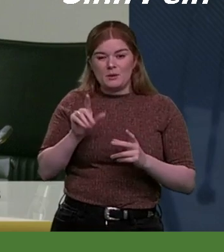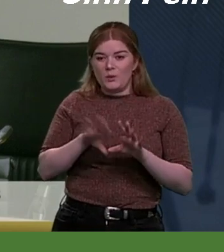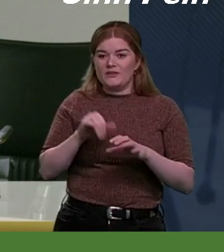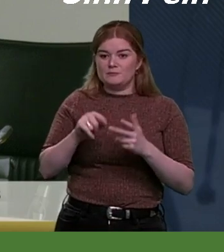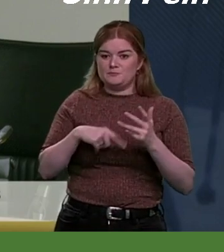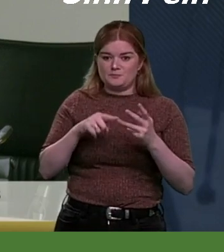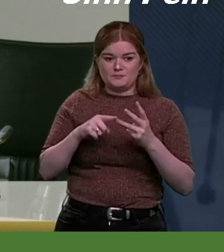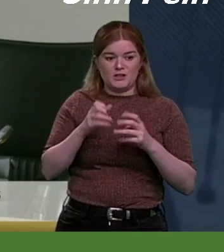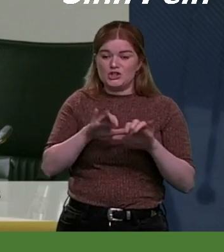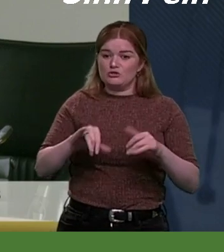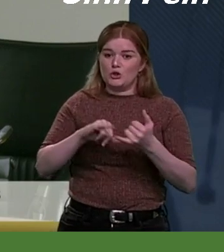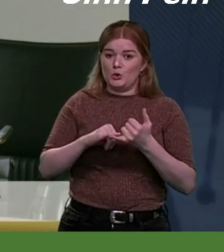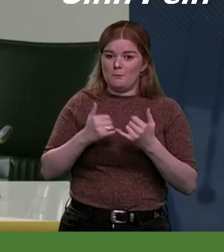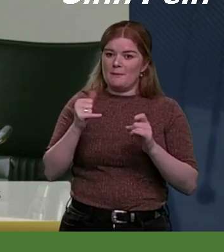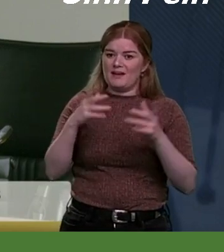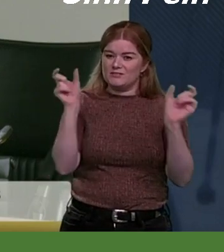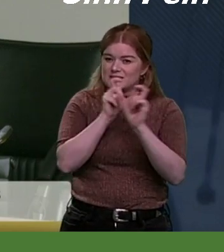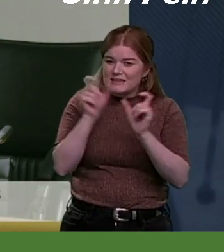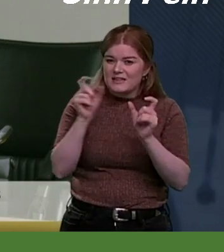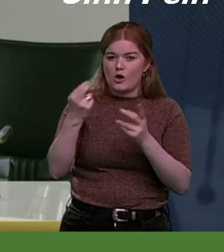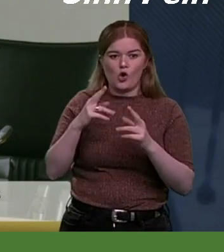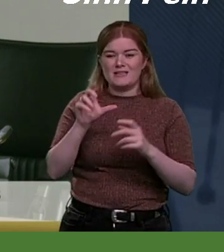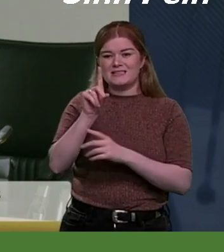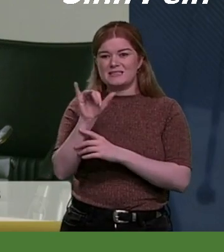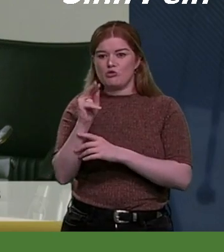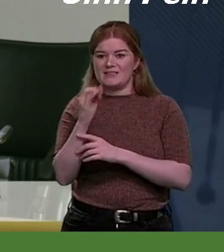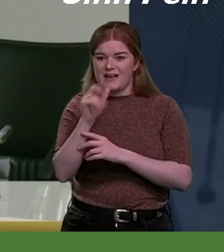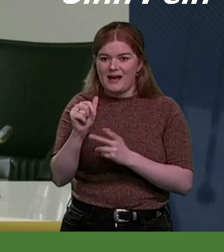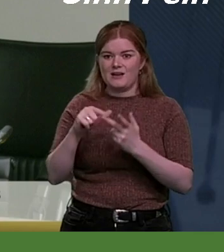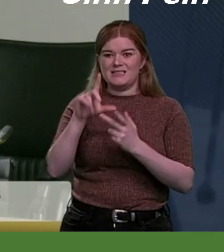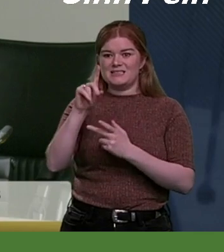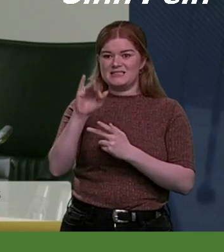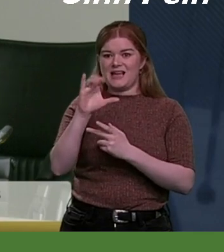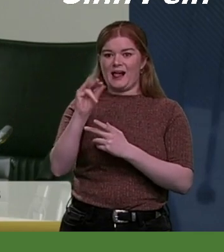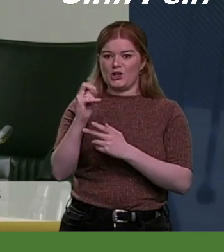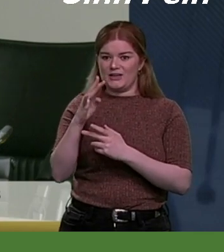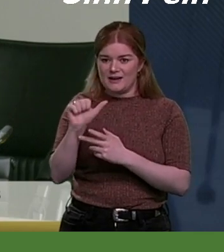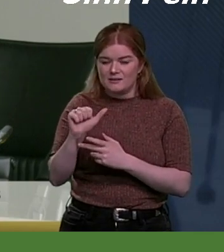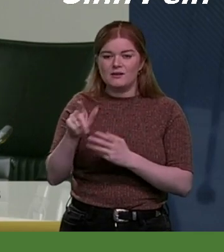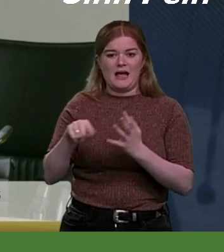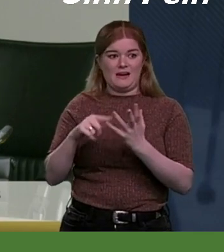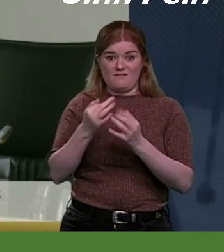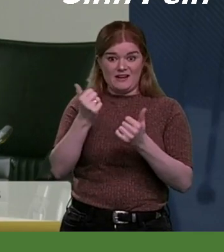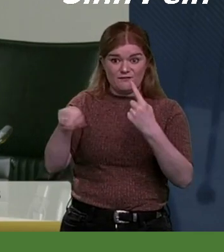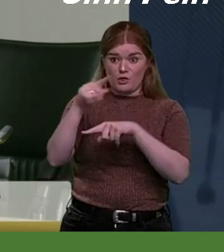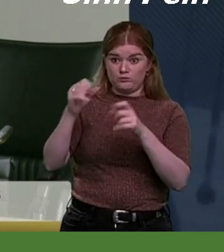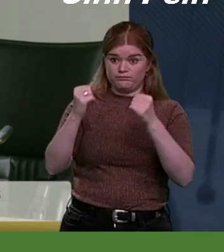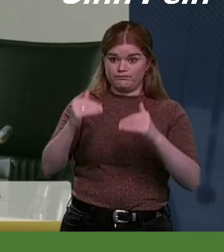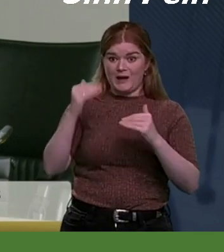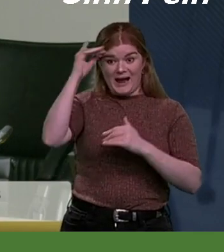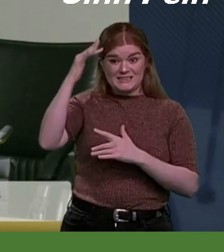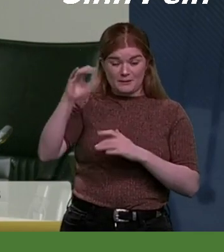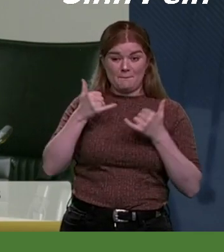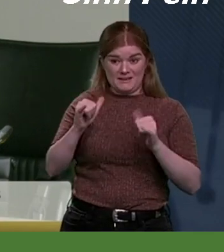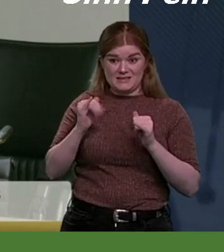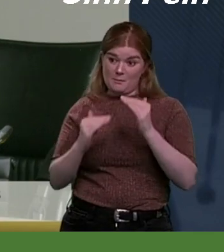children who have maybe dyslexia or dyspraxia or dyscalchia. And if their academic ability